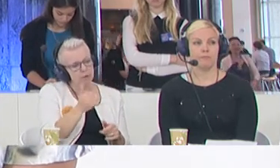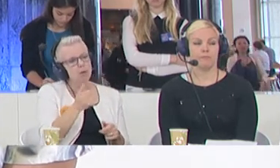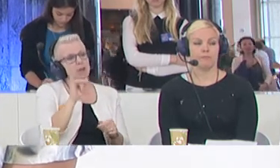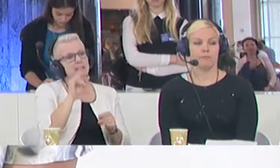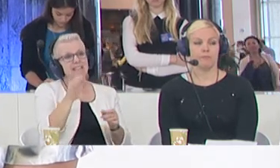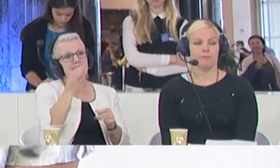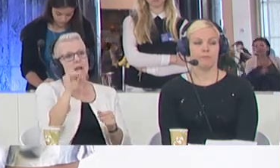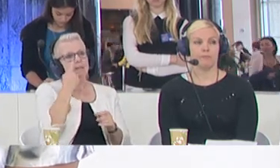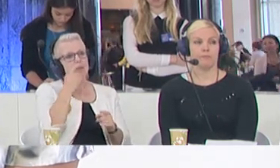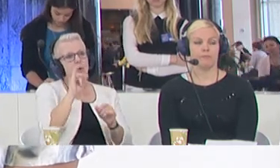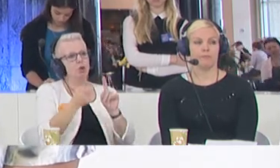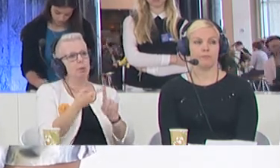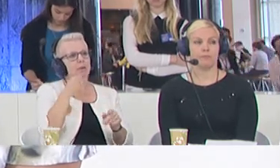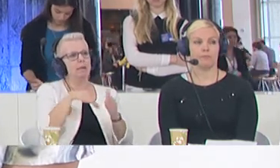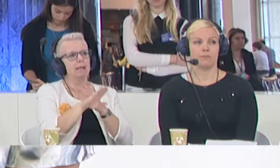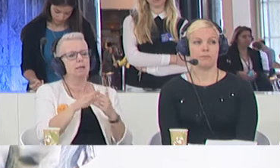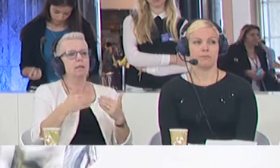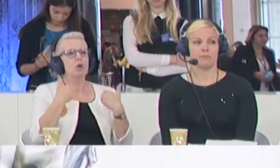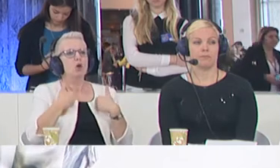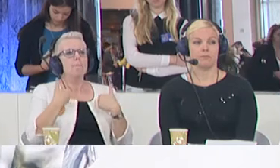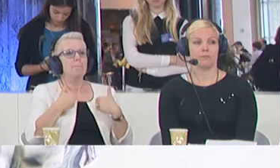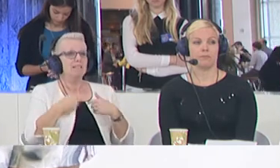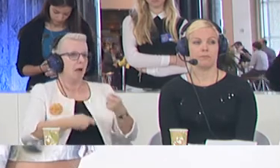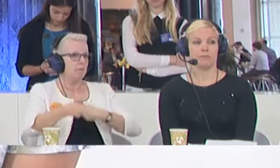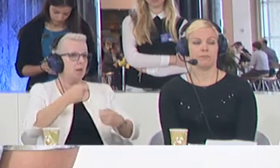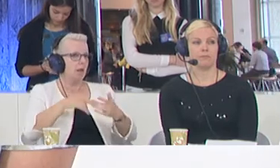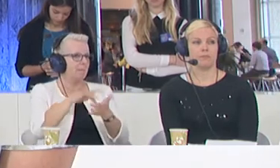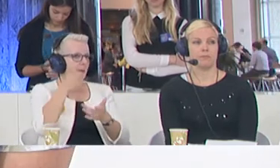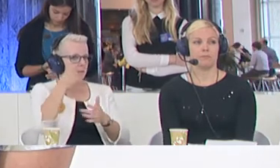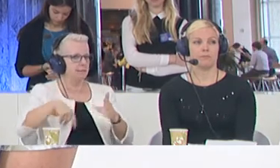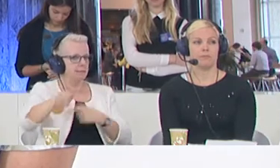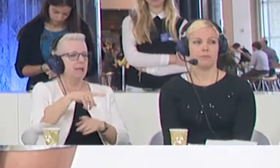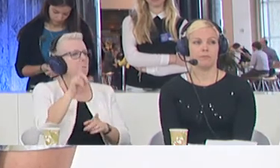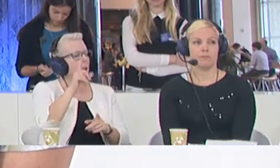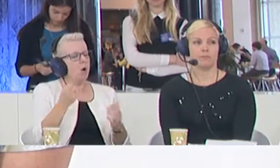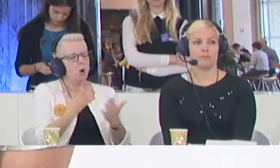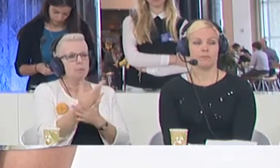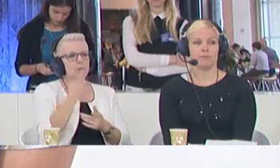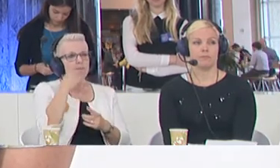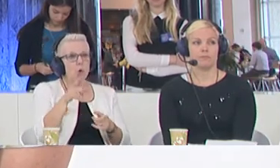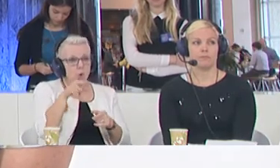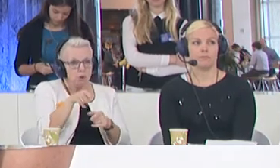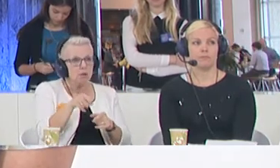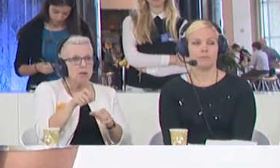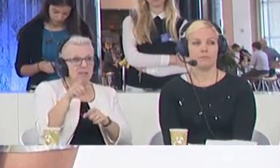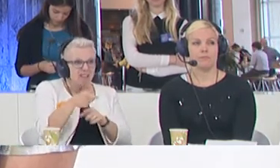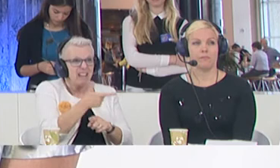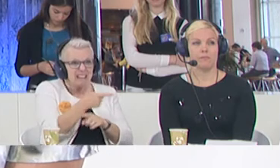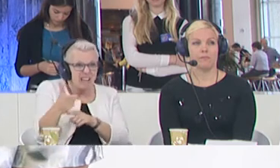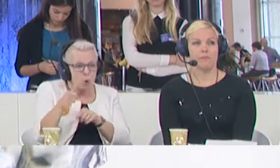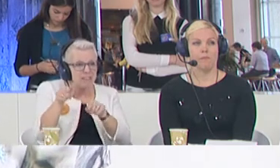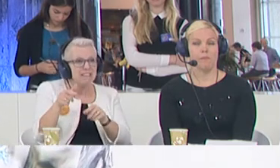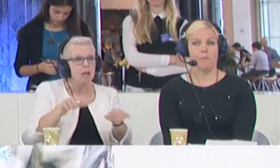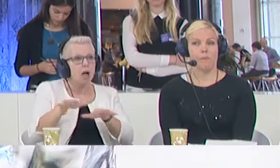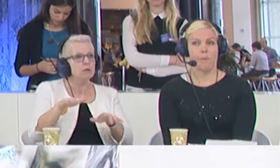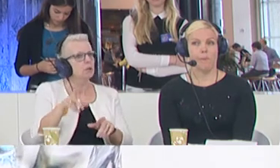happening within the human trafficking in the Mediterranean. But once again, to connect with the terrorists, I think we should be